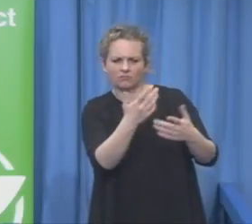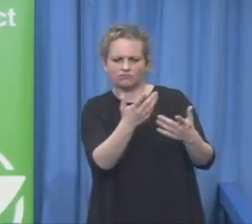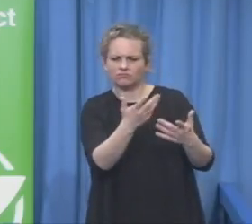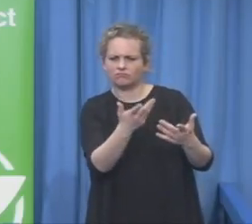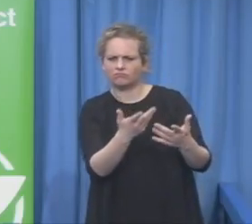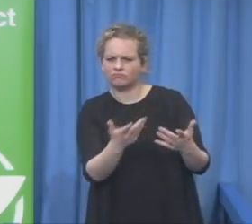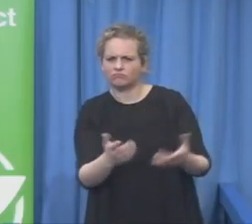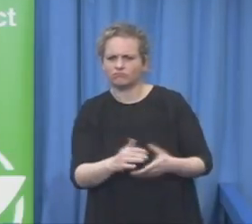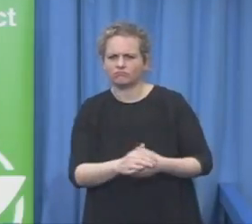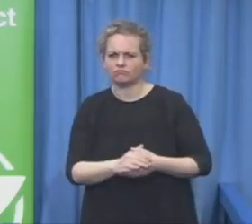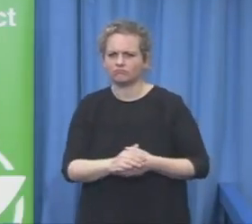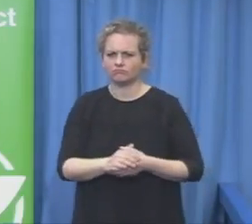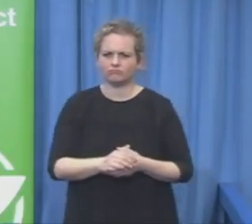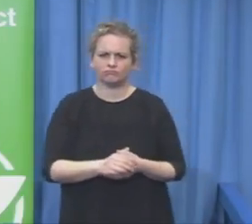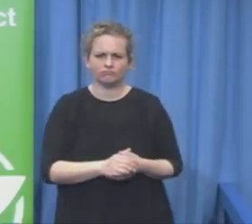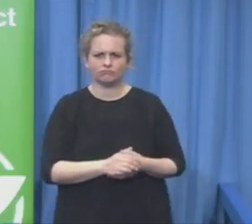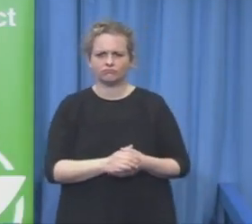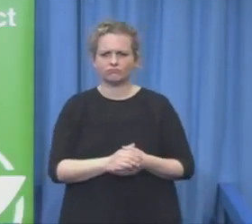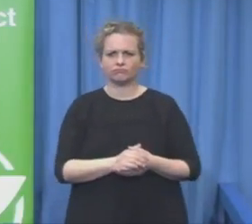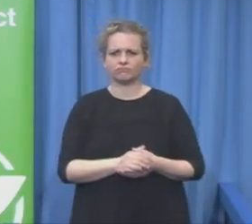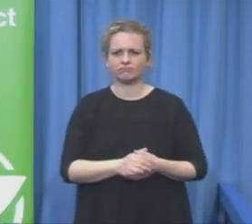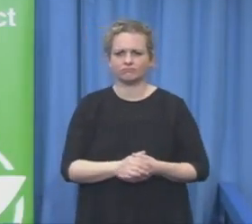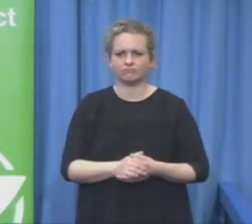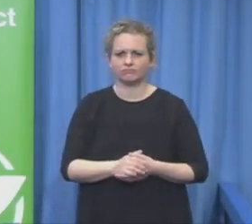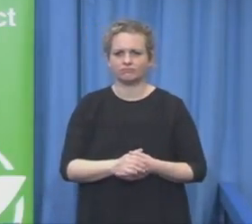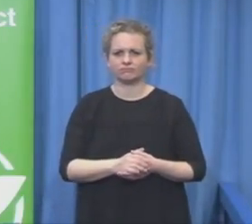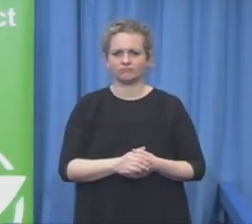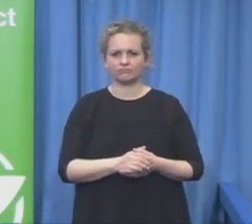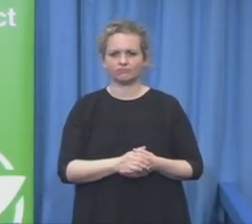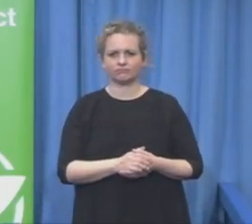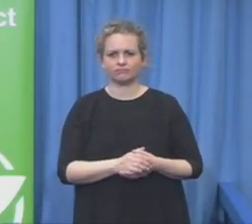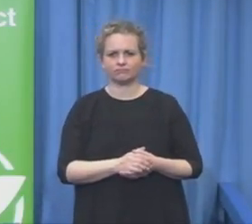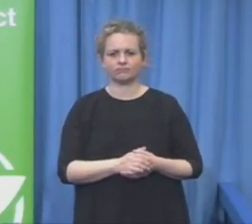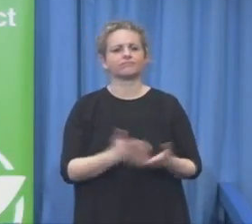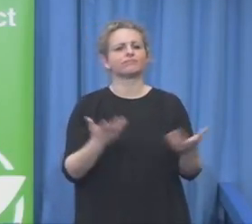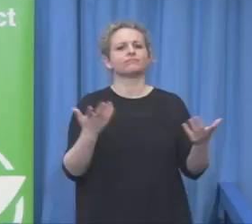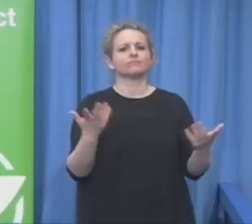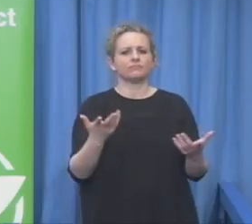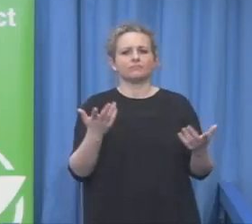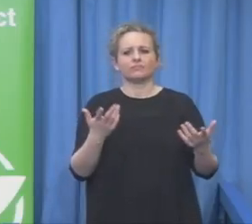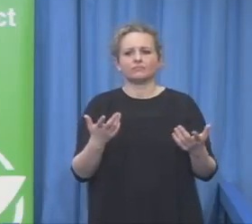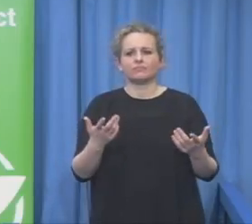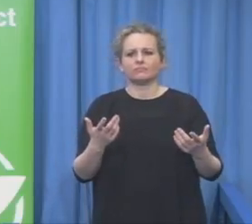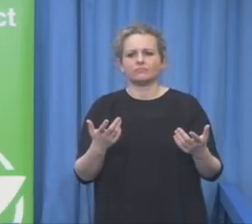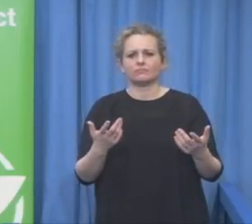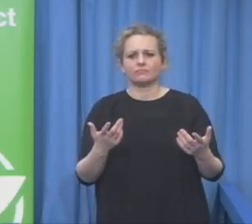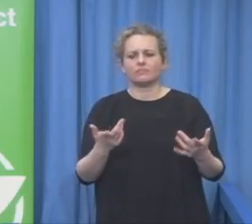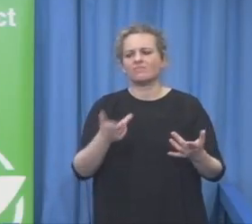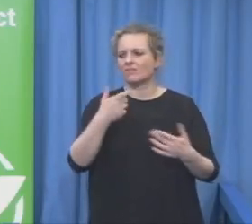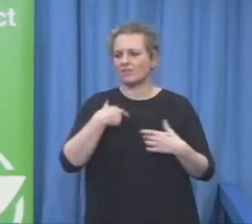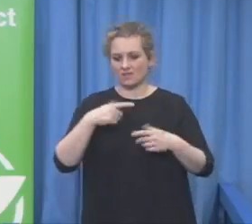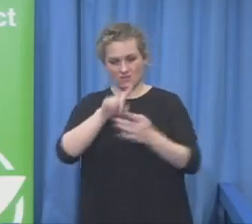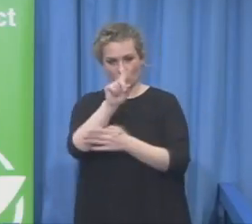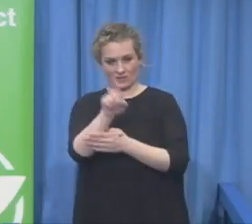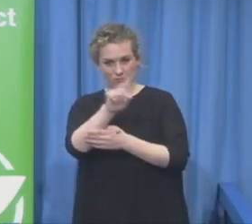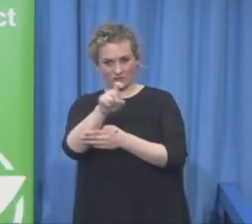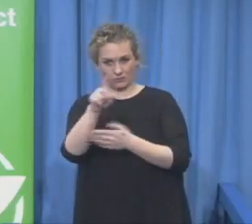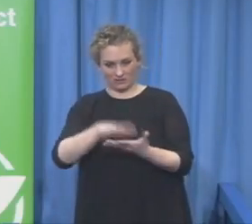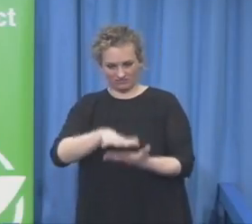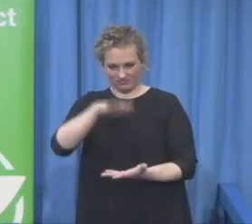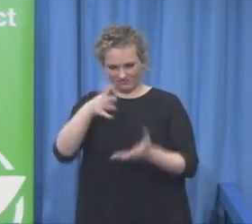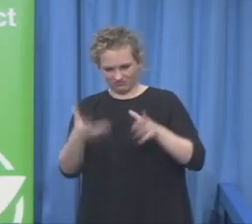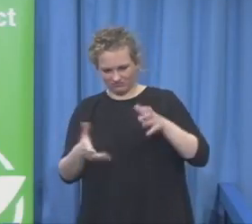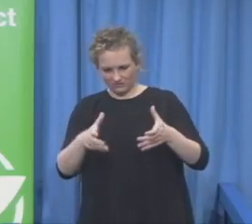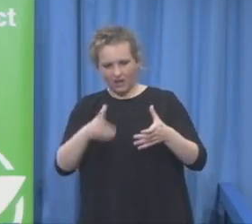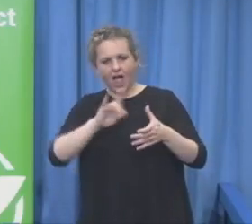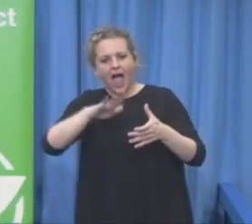for measuring job satisfaction on a high level, on a high scientific level with a questionnaire